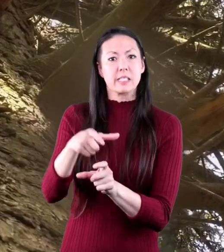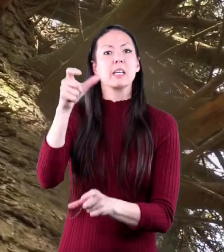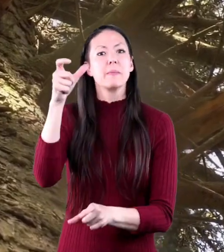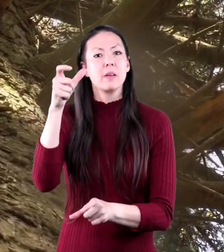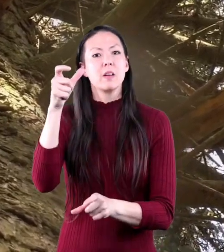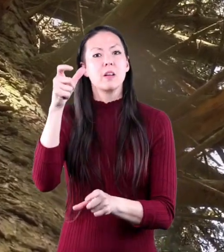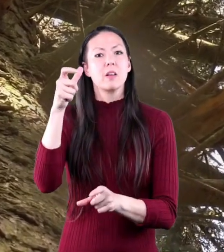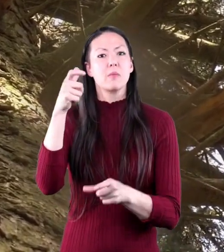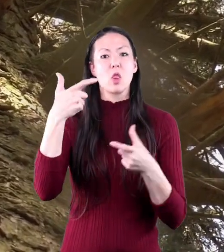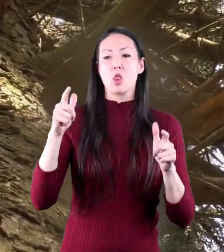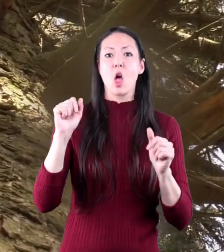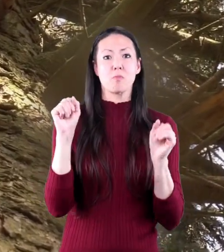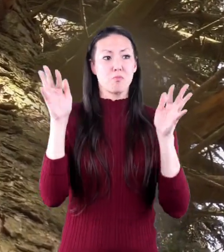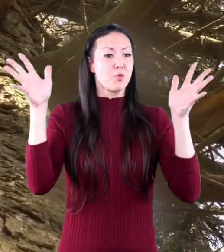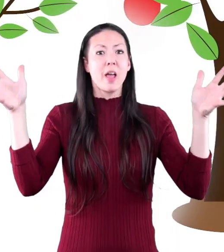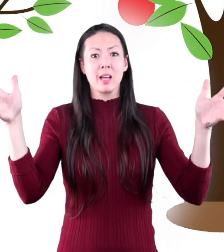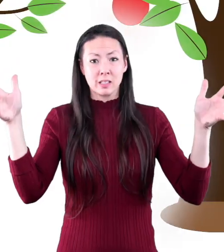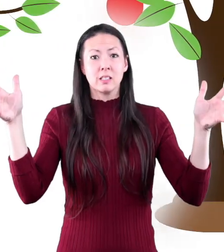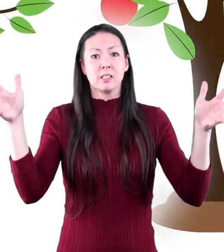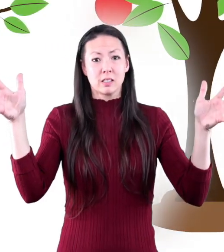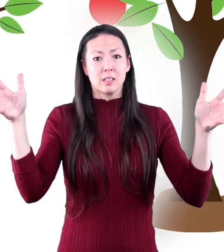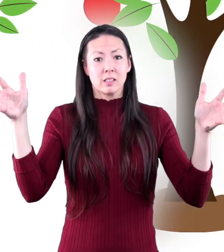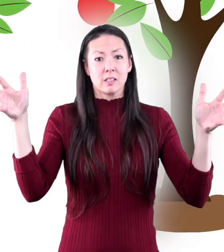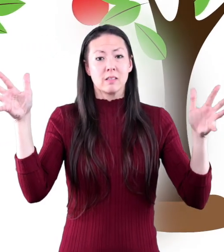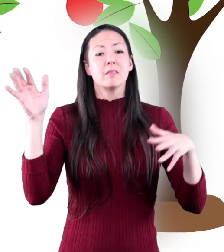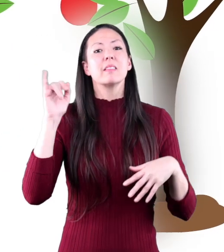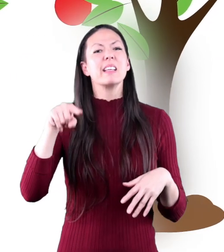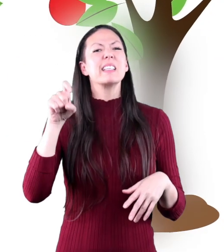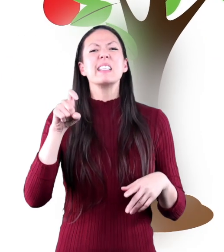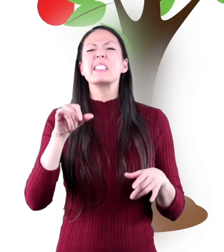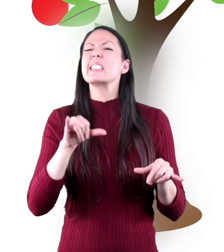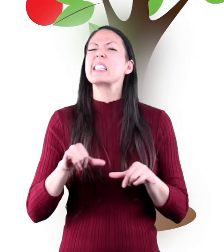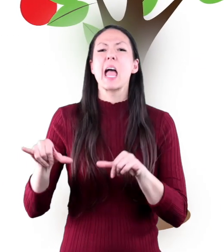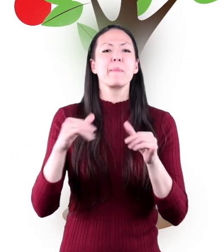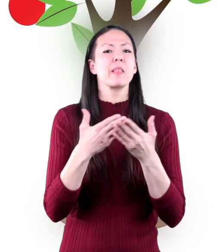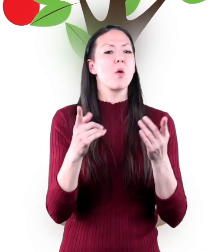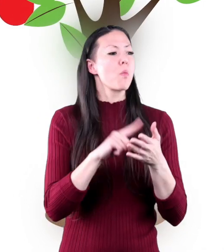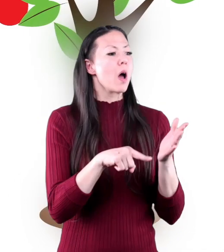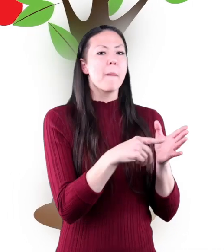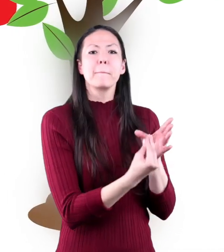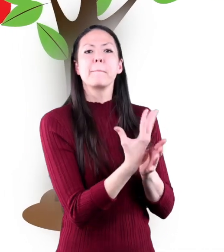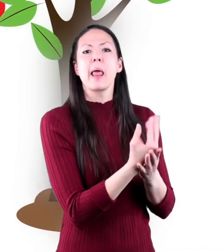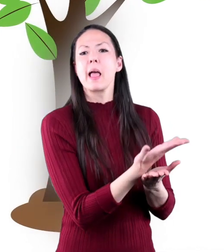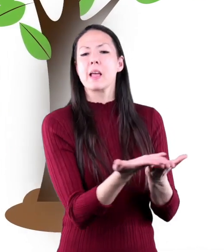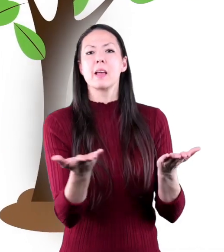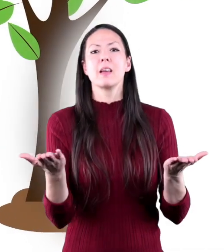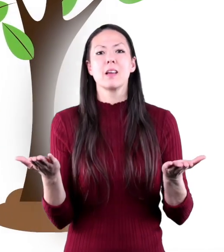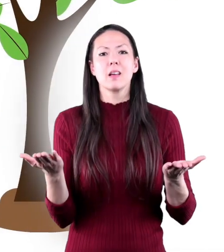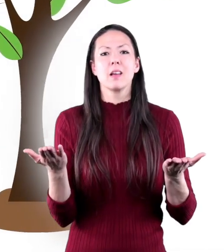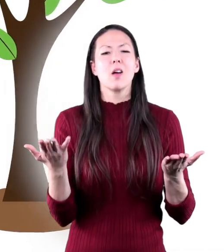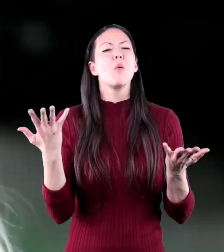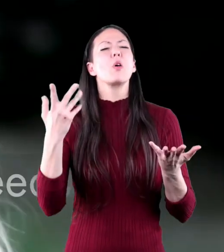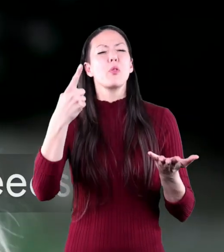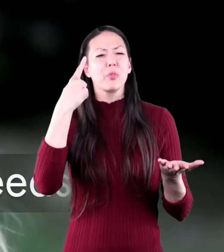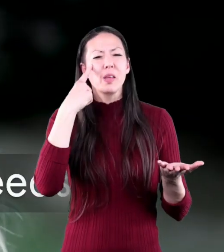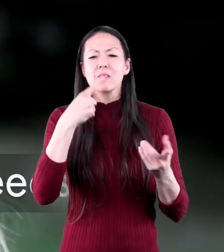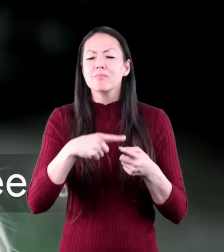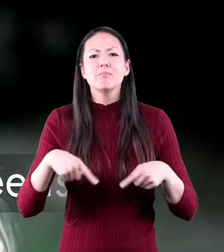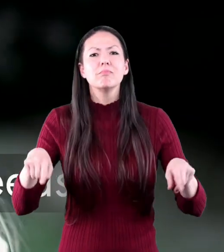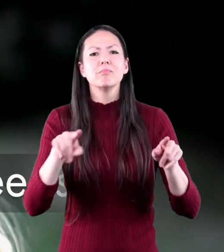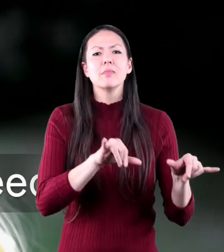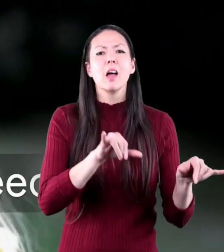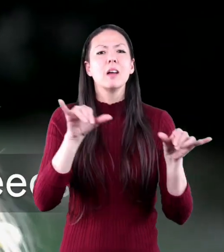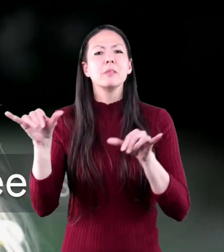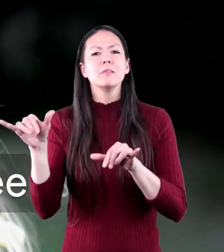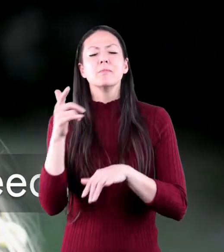wooden stem and large branches. Because trees are plants, they need the same things to grow like plants. What do you